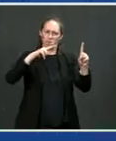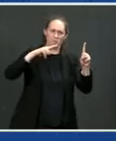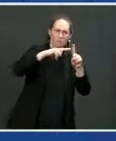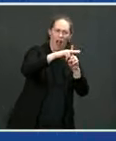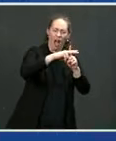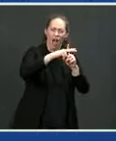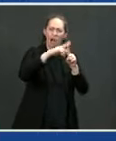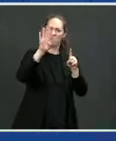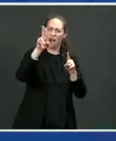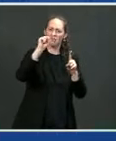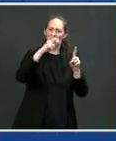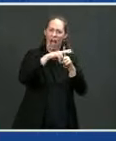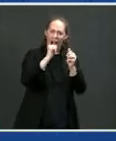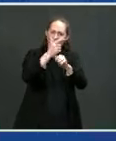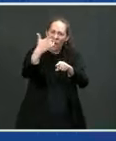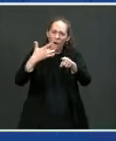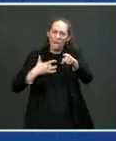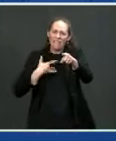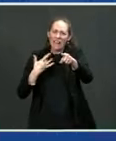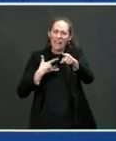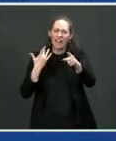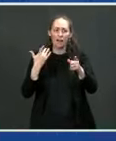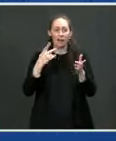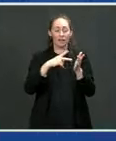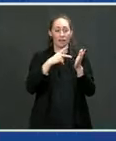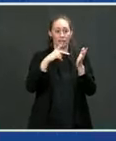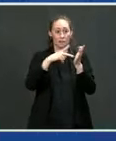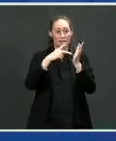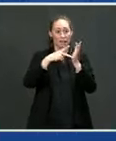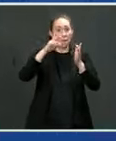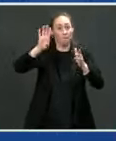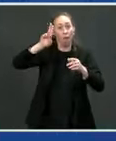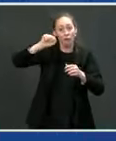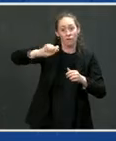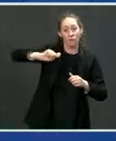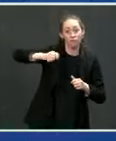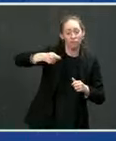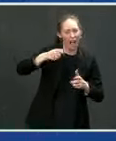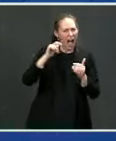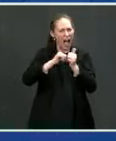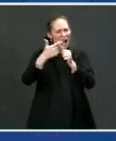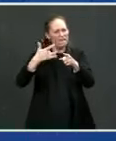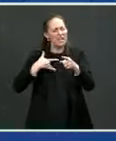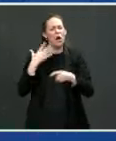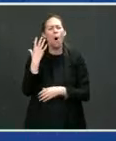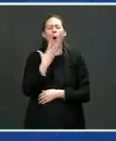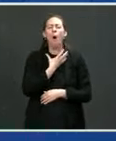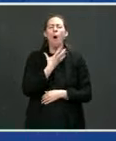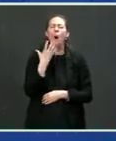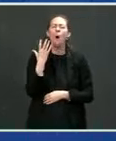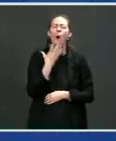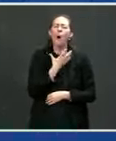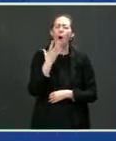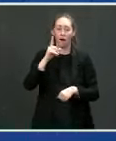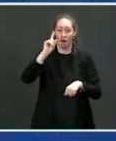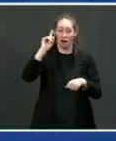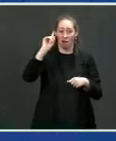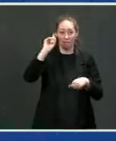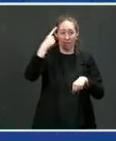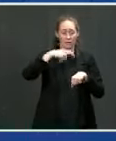So when you first turn on the bus? Yeah. Well, that's amazing. So when you turn on the bus for the first time,